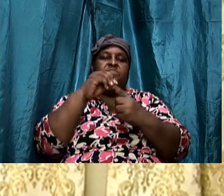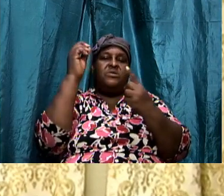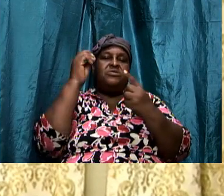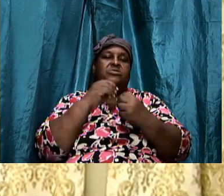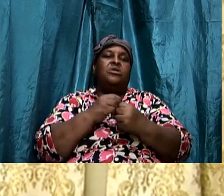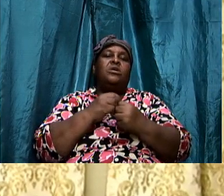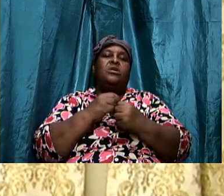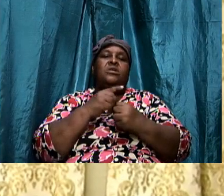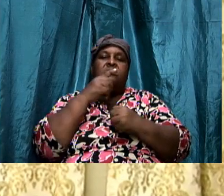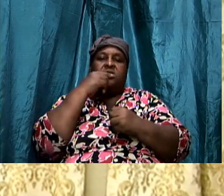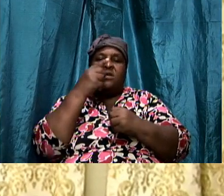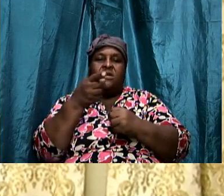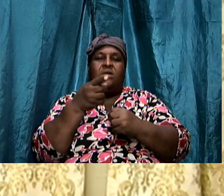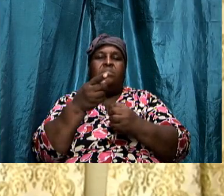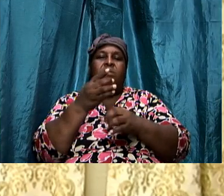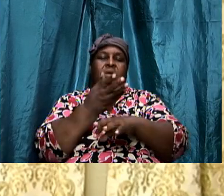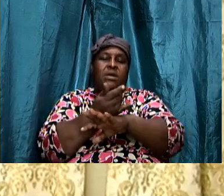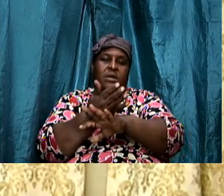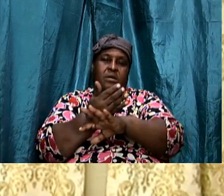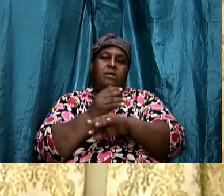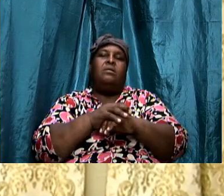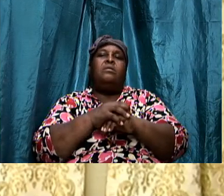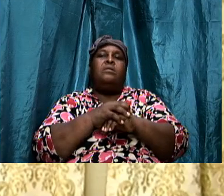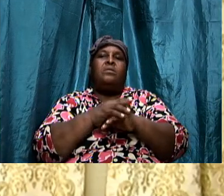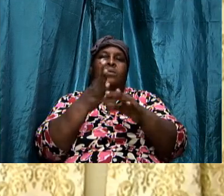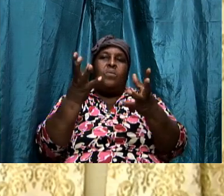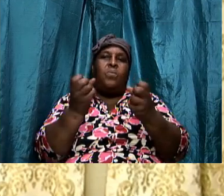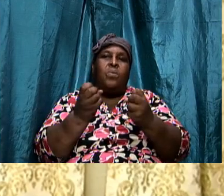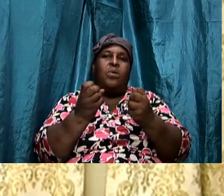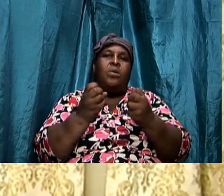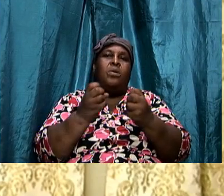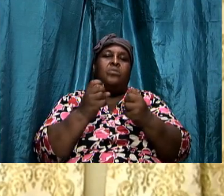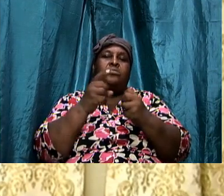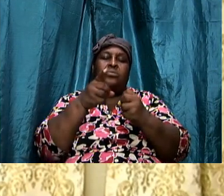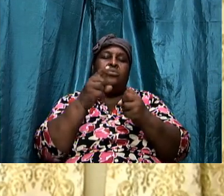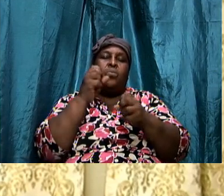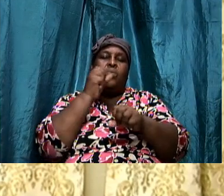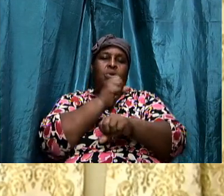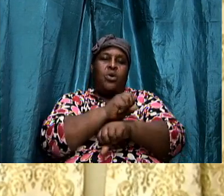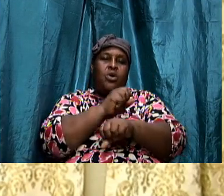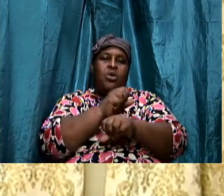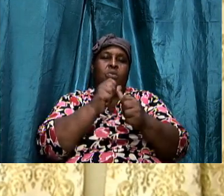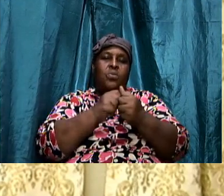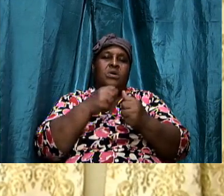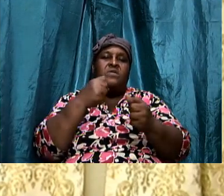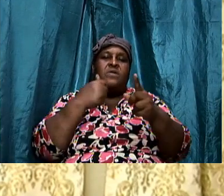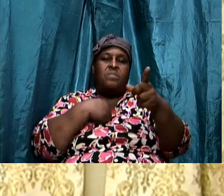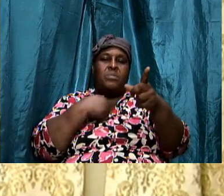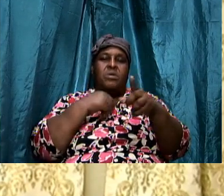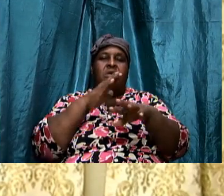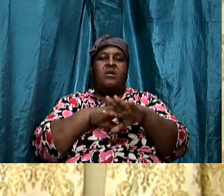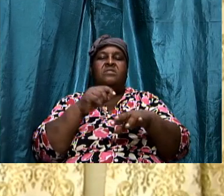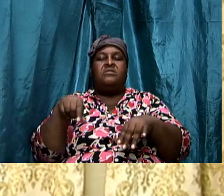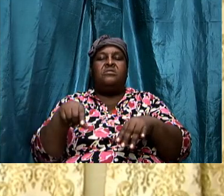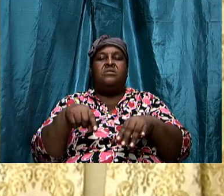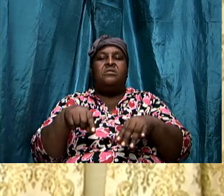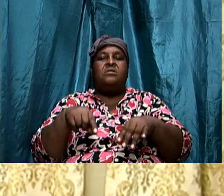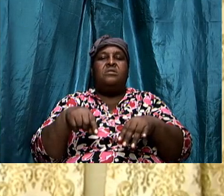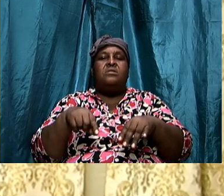A very special plea to you. I want you to work with me on this. It is extremely important